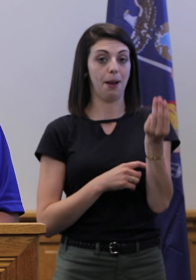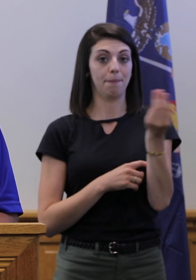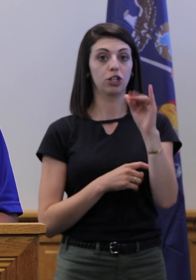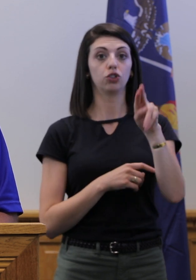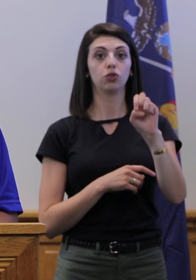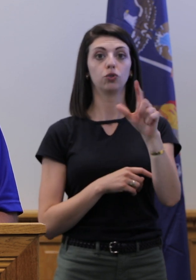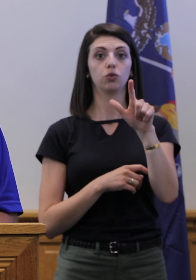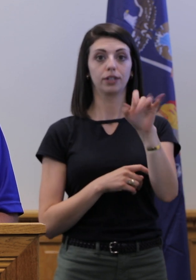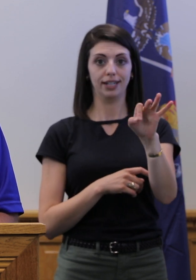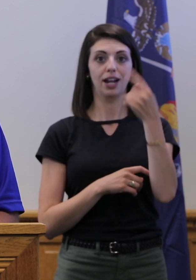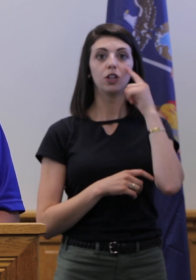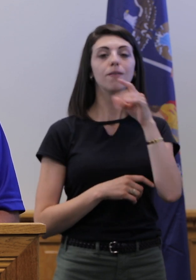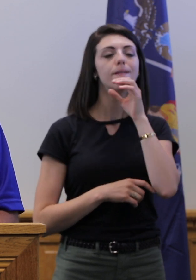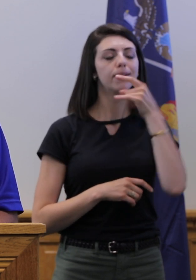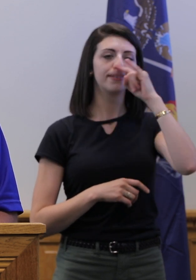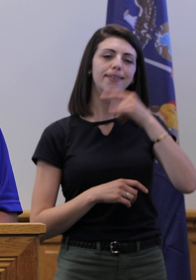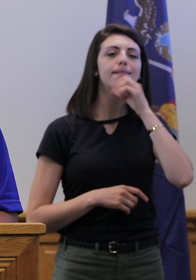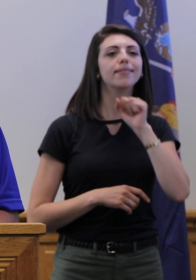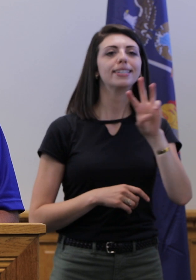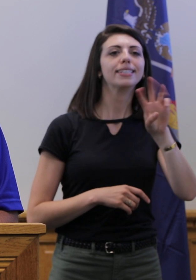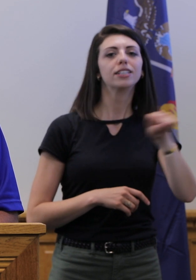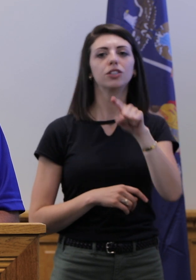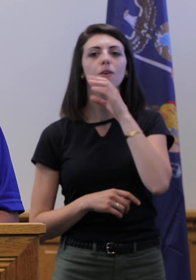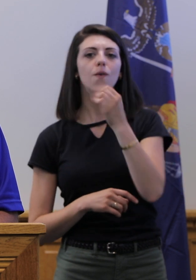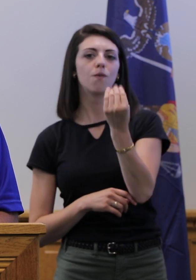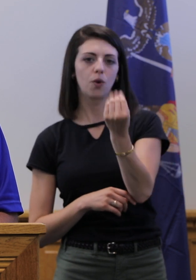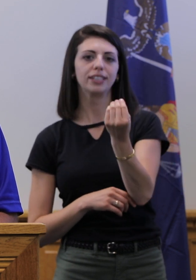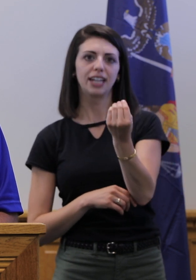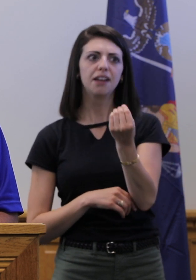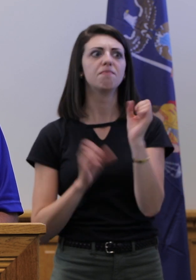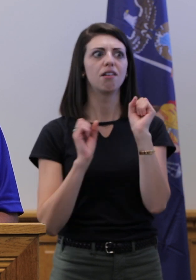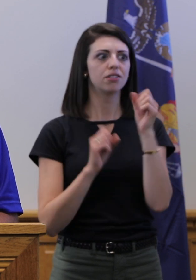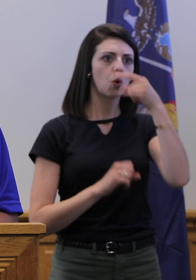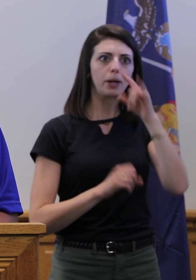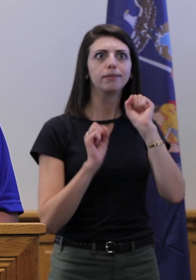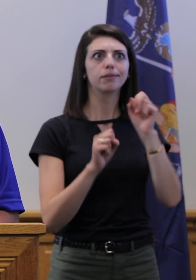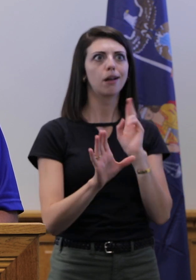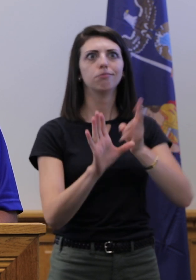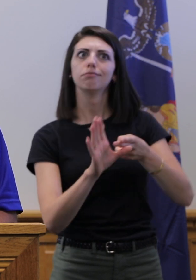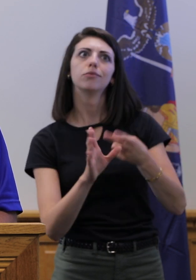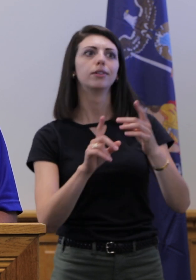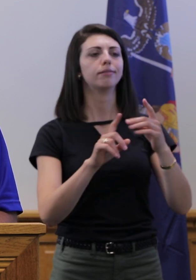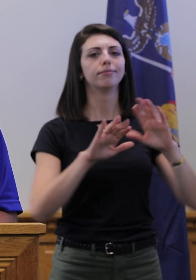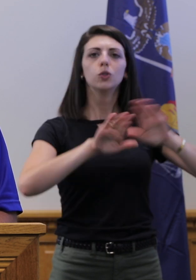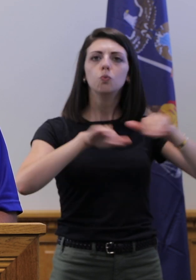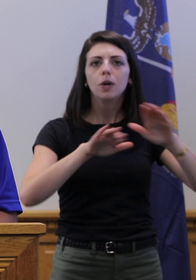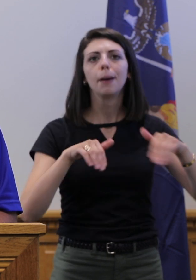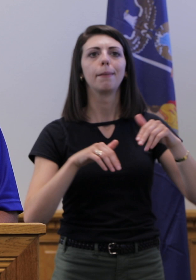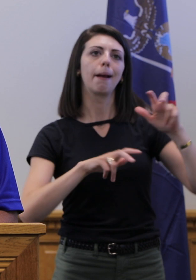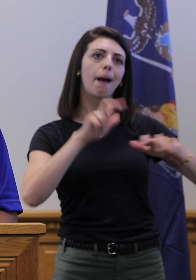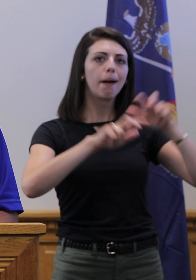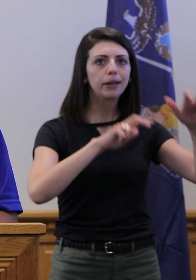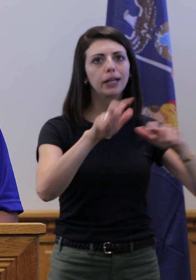kids age 6 to 14. This program allows kids to participate in the traditional summer camp activities like swimming, hiking, rope